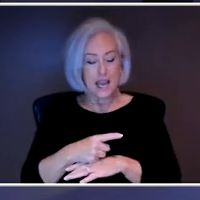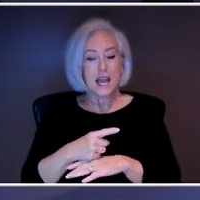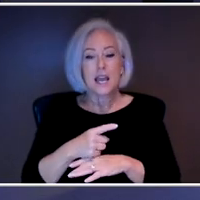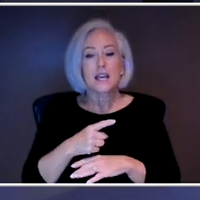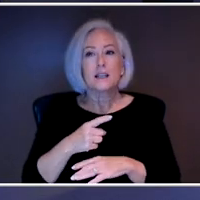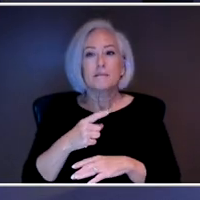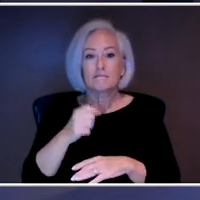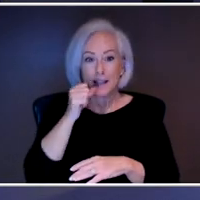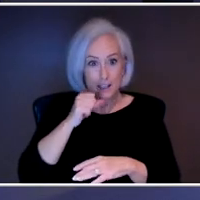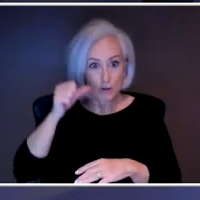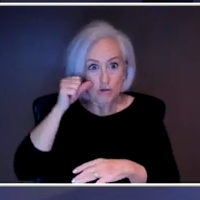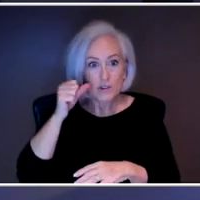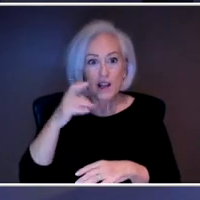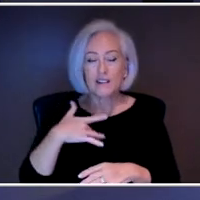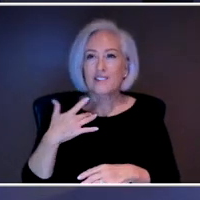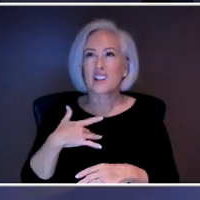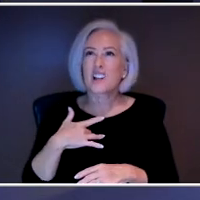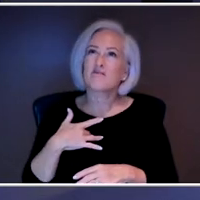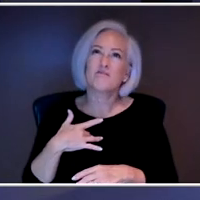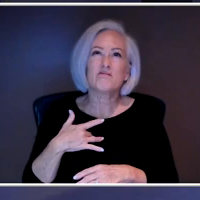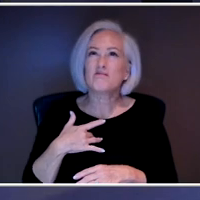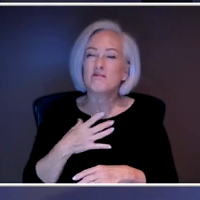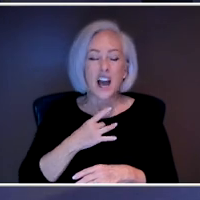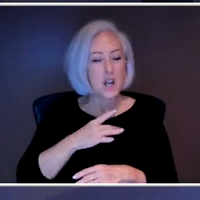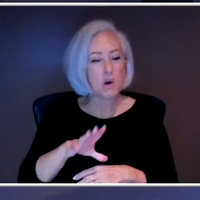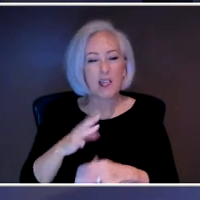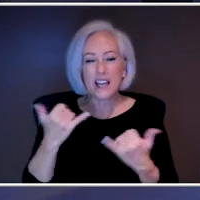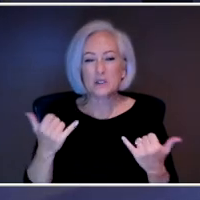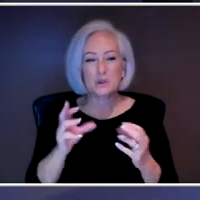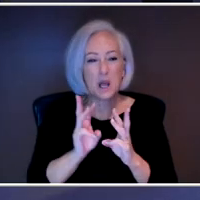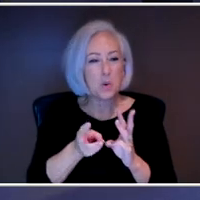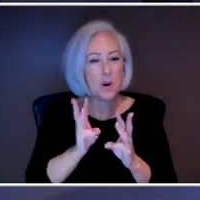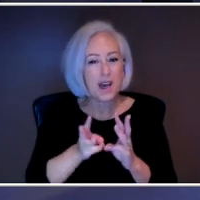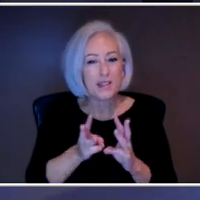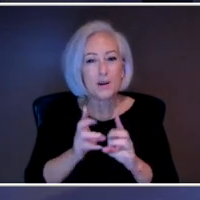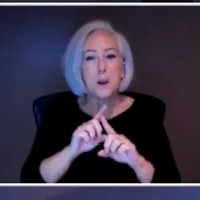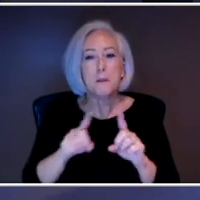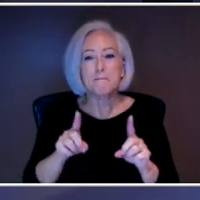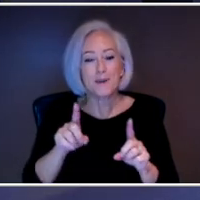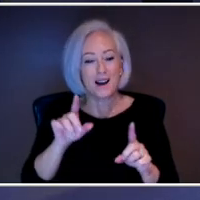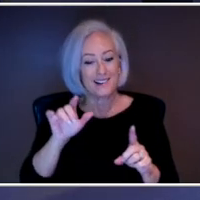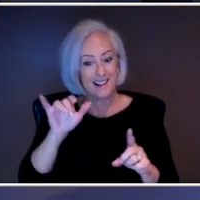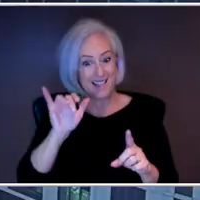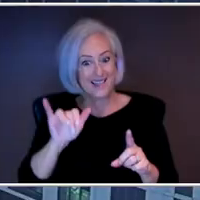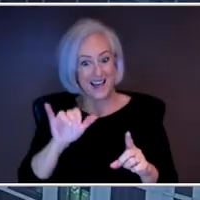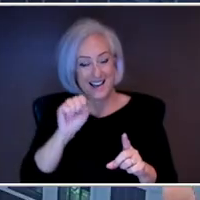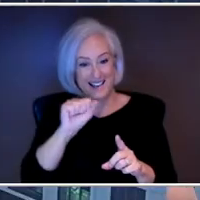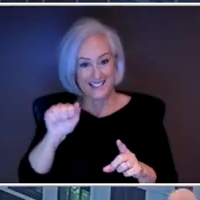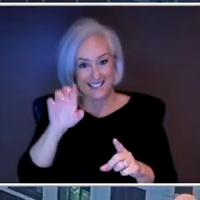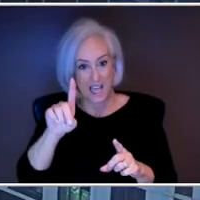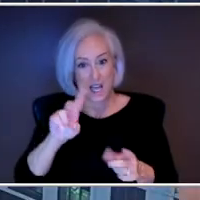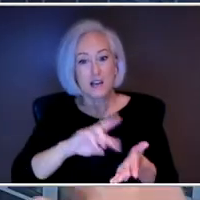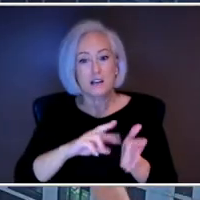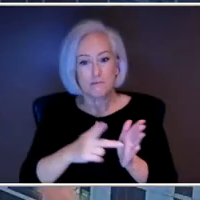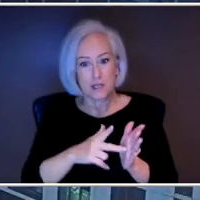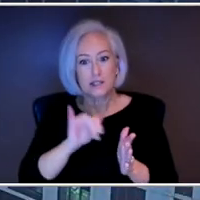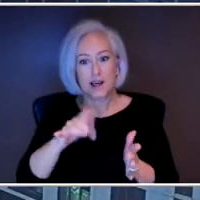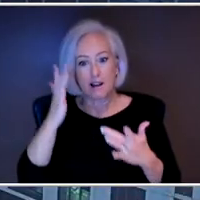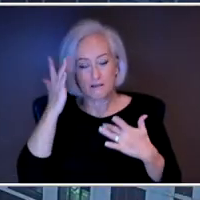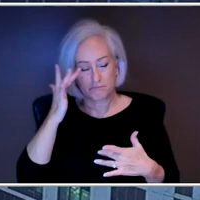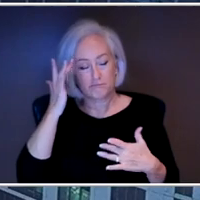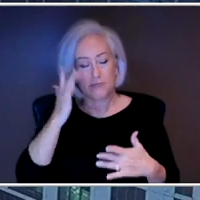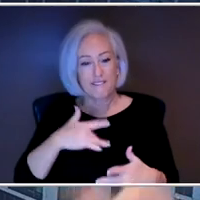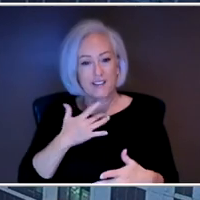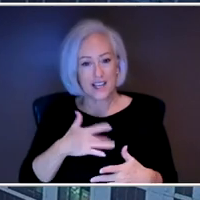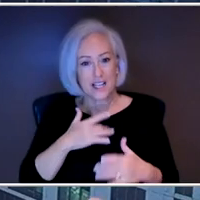fitting into this drab time of the year. Dr. K., what can you add to that? Yeah. mean, I just second what he said. Basically, know, major depression is a two week long